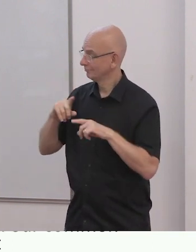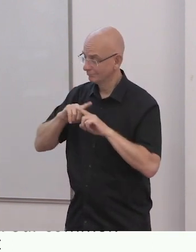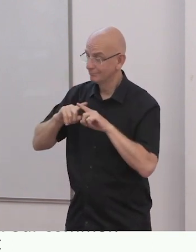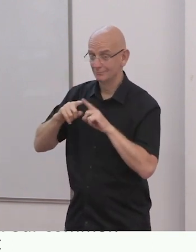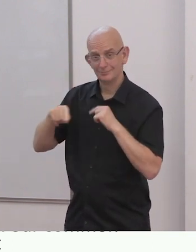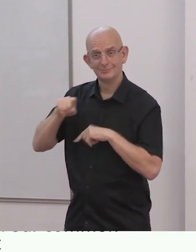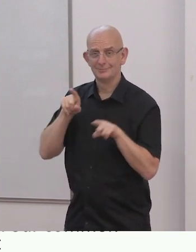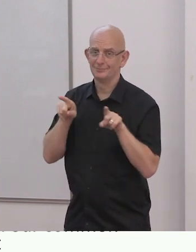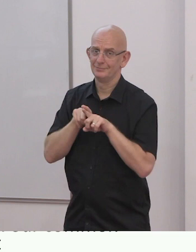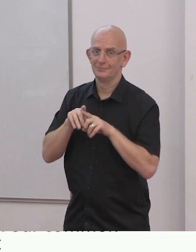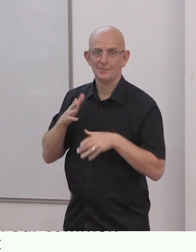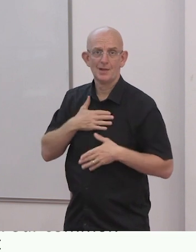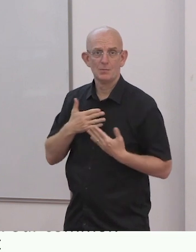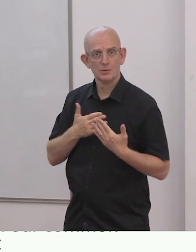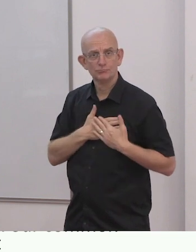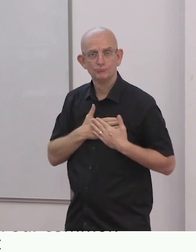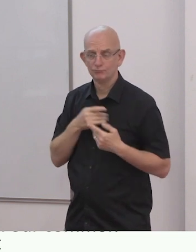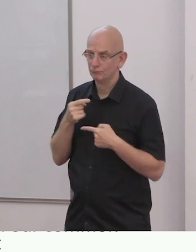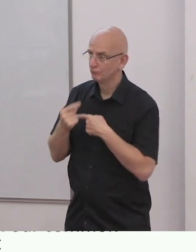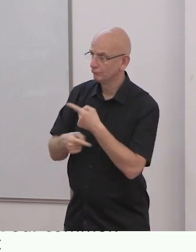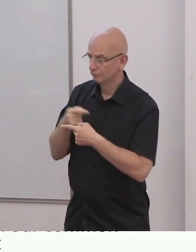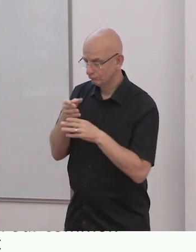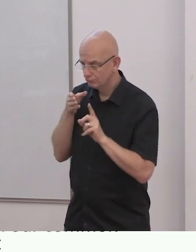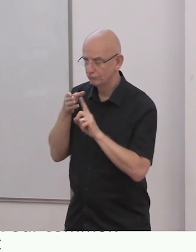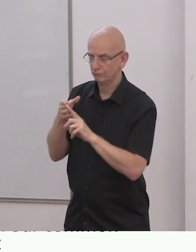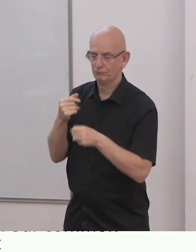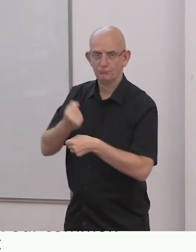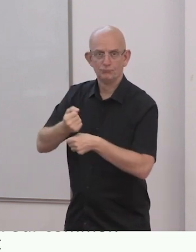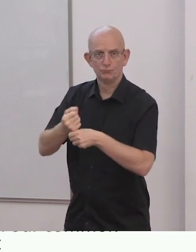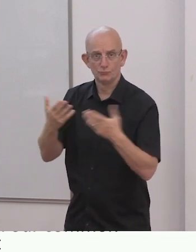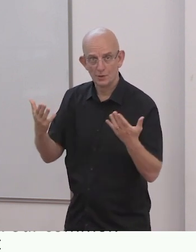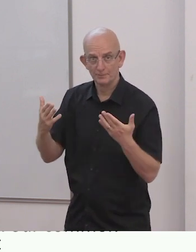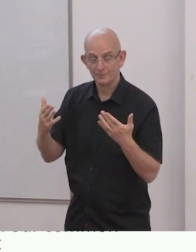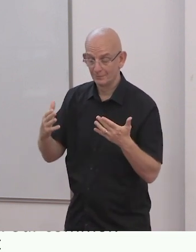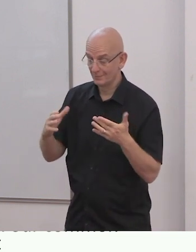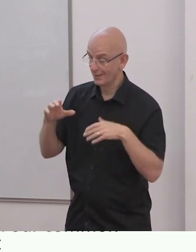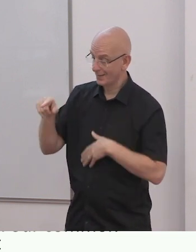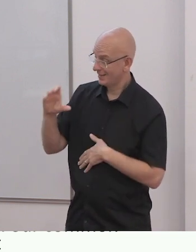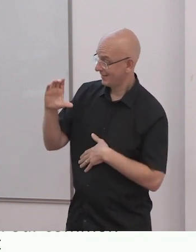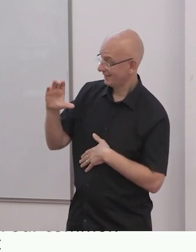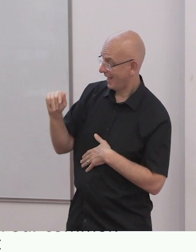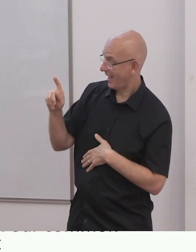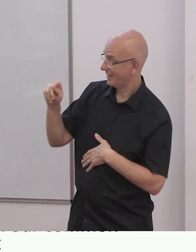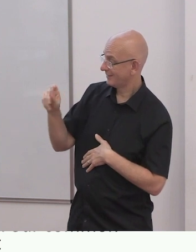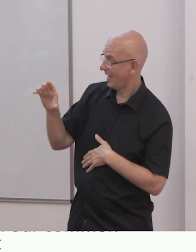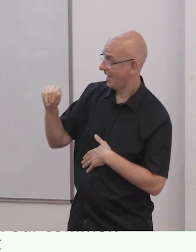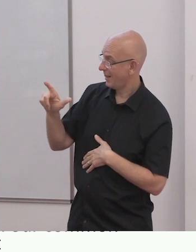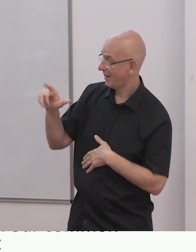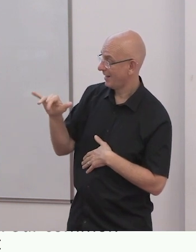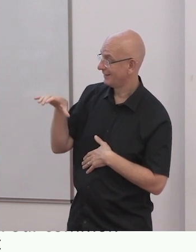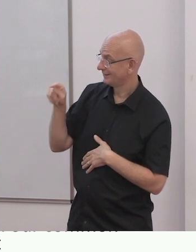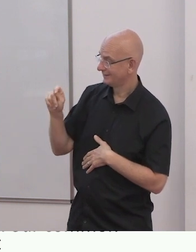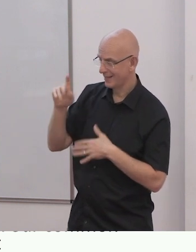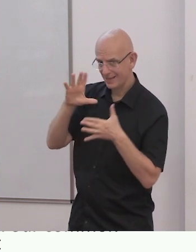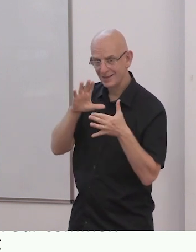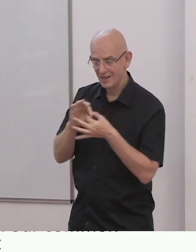At the least, what was built on the following assumptions. Most Inclusion International members have